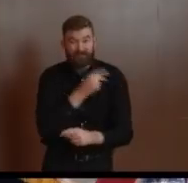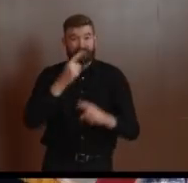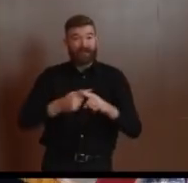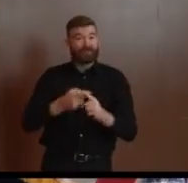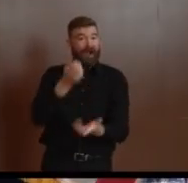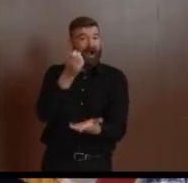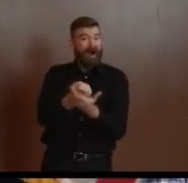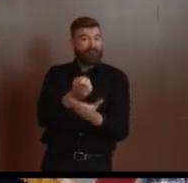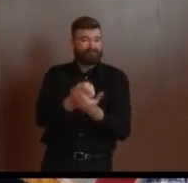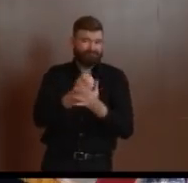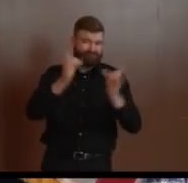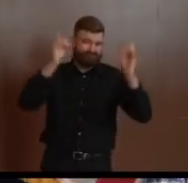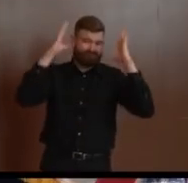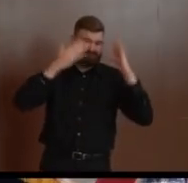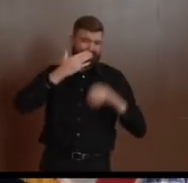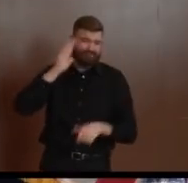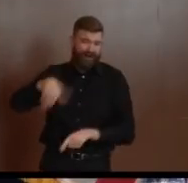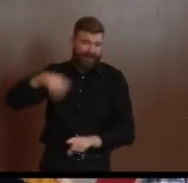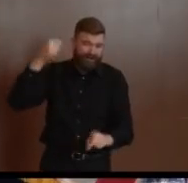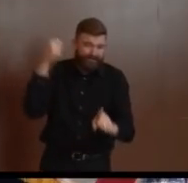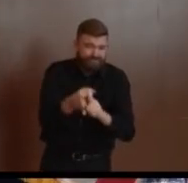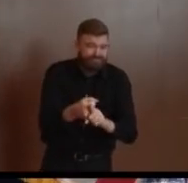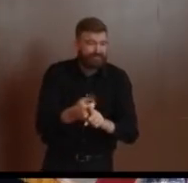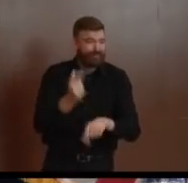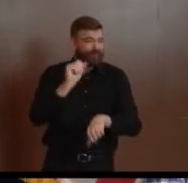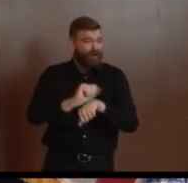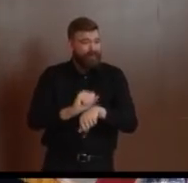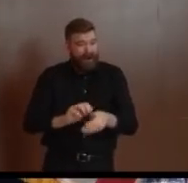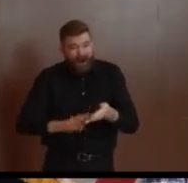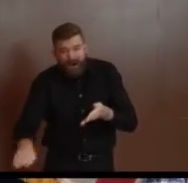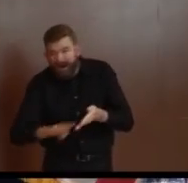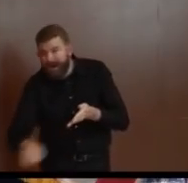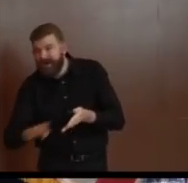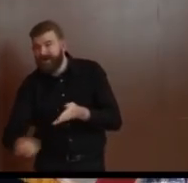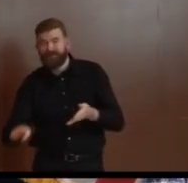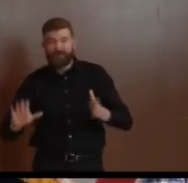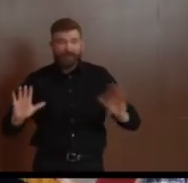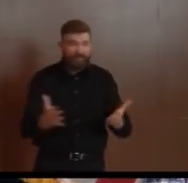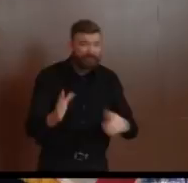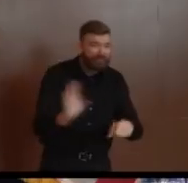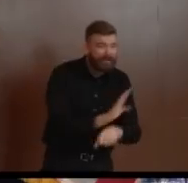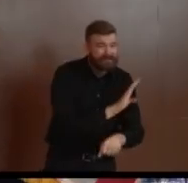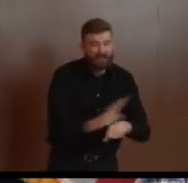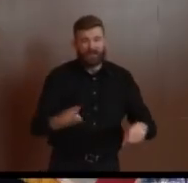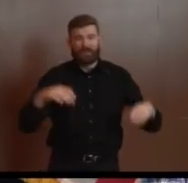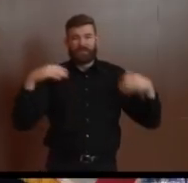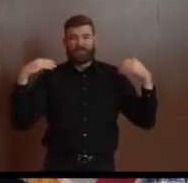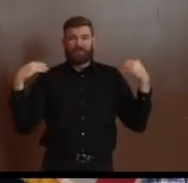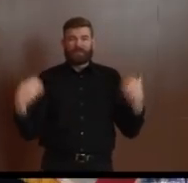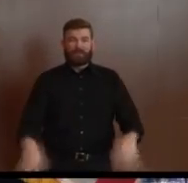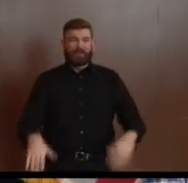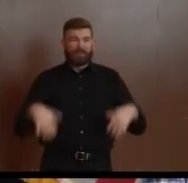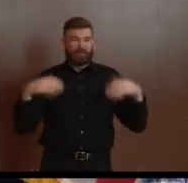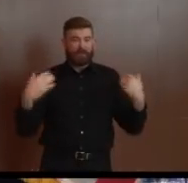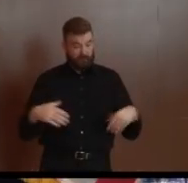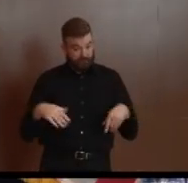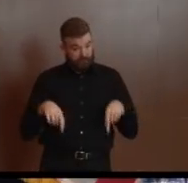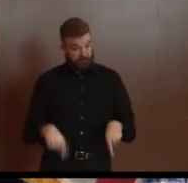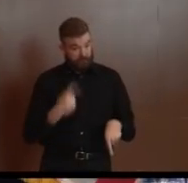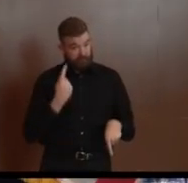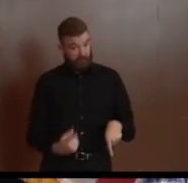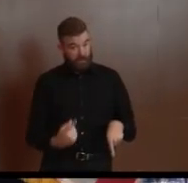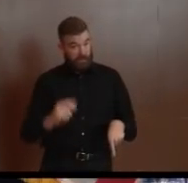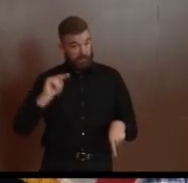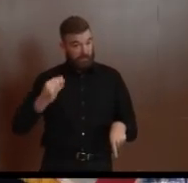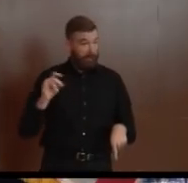We need to continue to do our job, and in order to do so, we need the federal government to come in with a big bucket of money to help us,